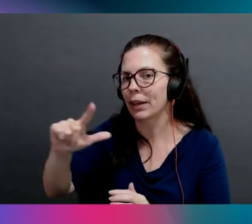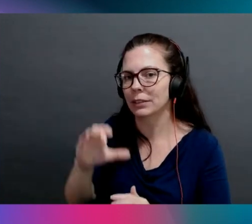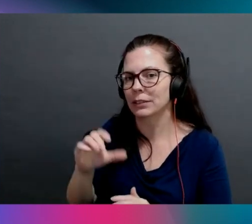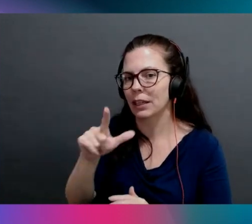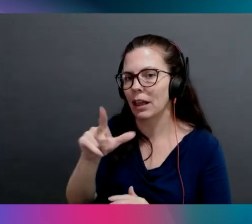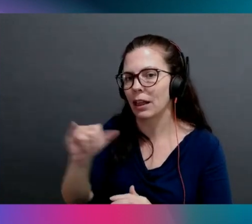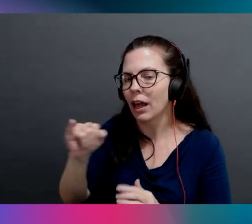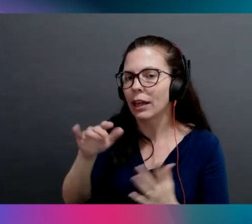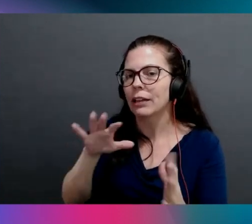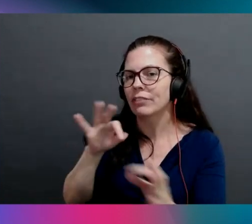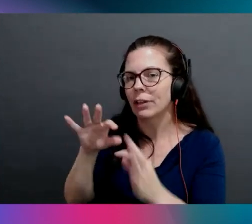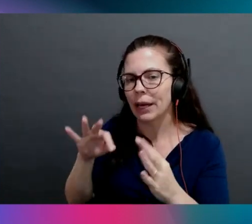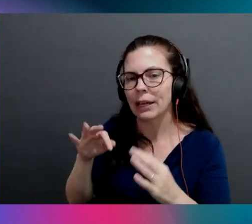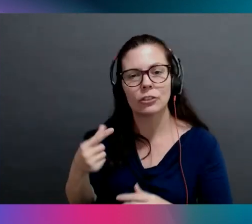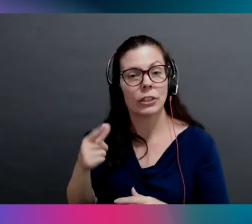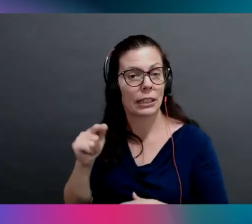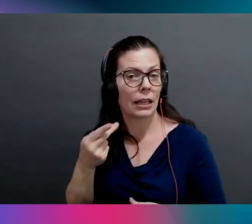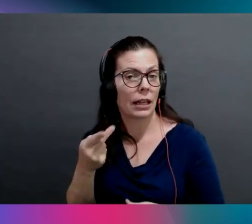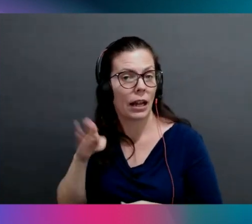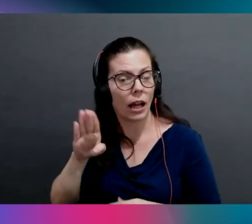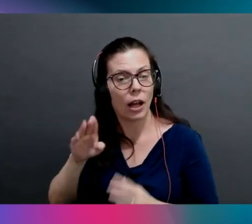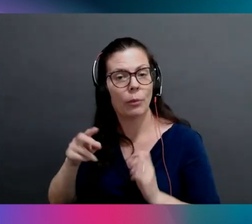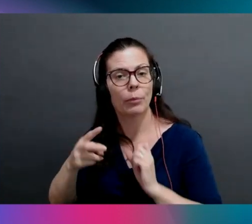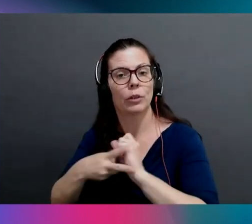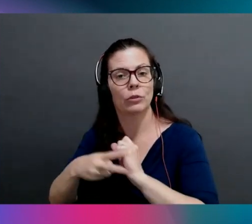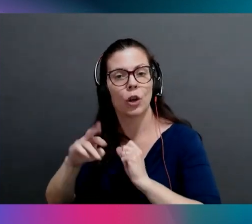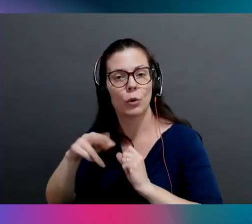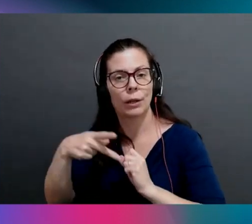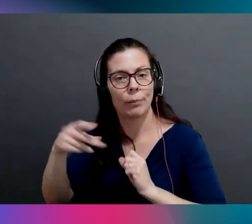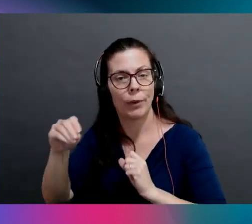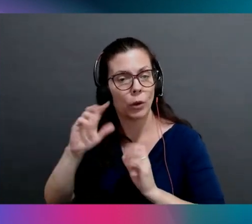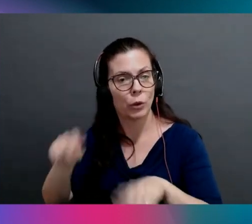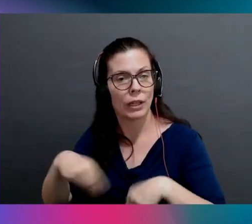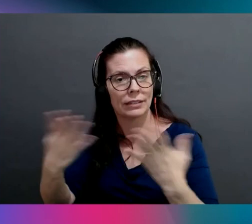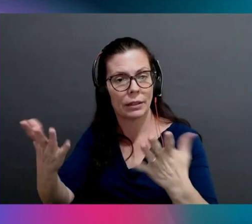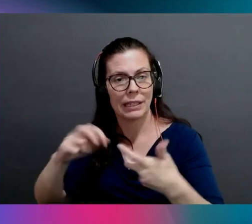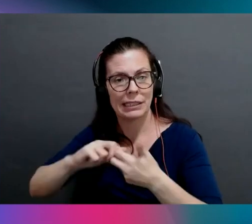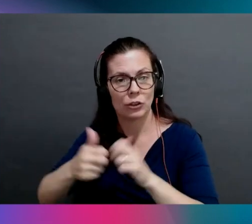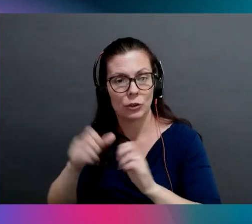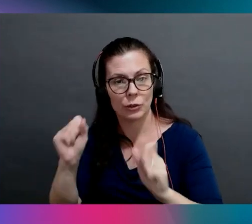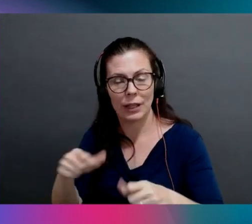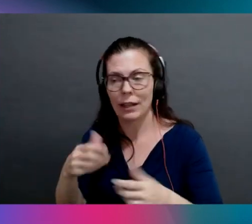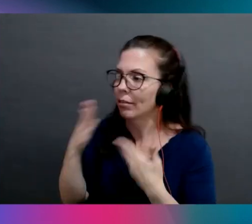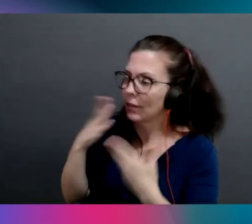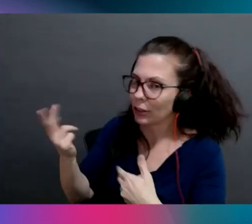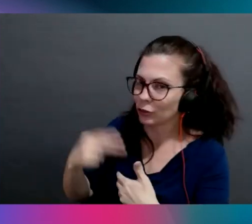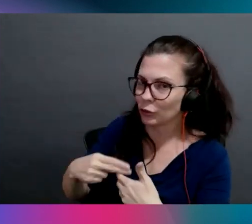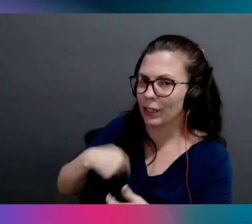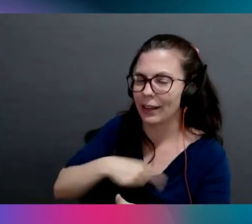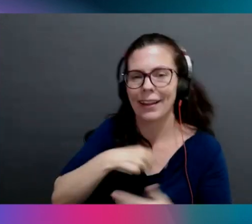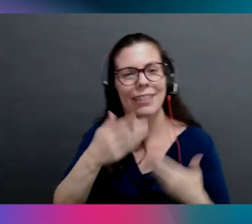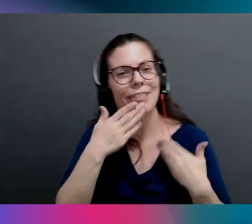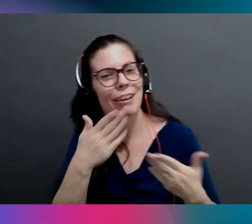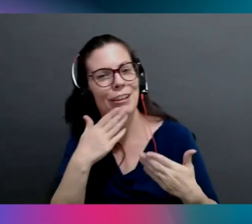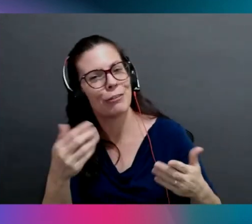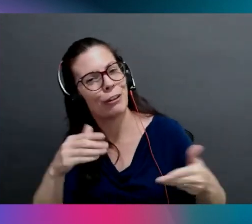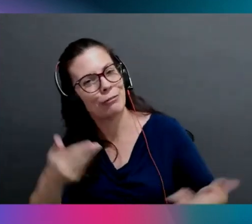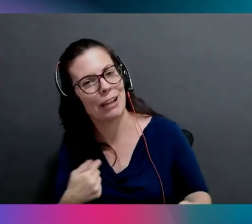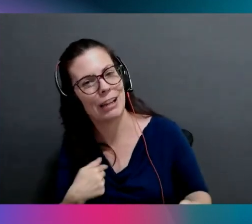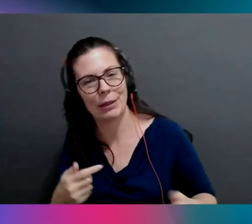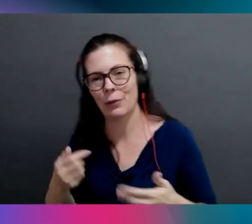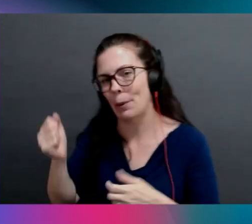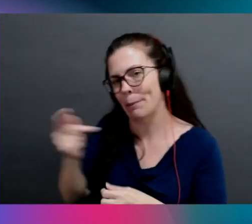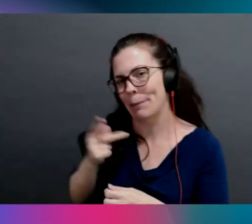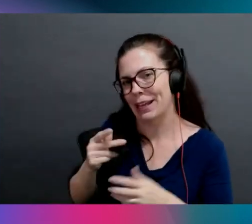GitHub repo that you can open issues on. Spencer, thank you for joining us. for having me. Yes. Thank you so much. We'll be right back with more content from AWS